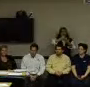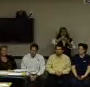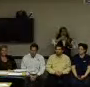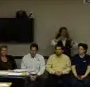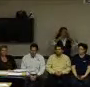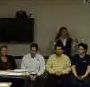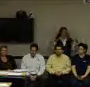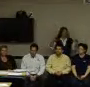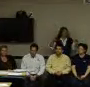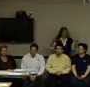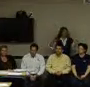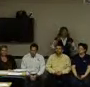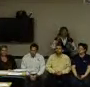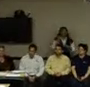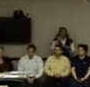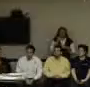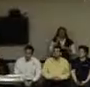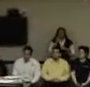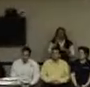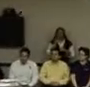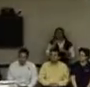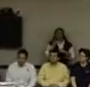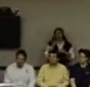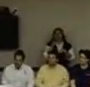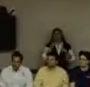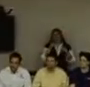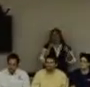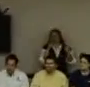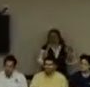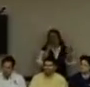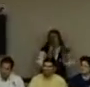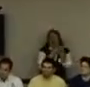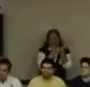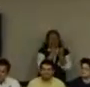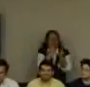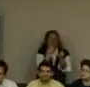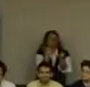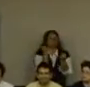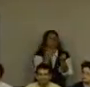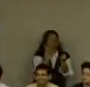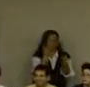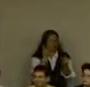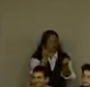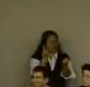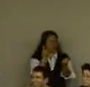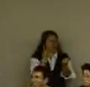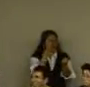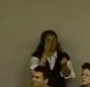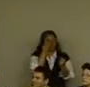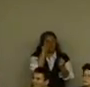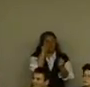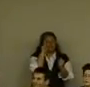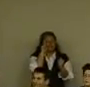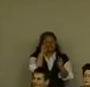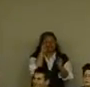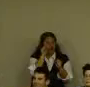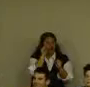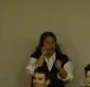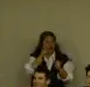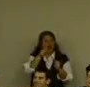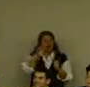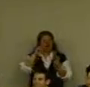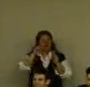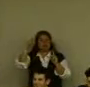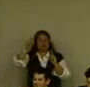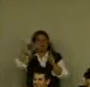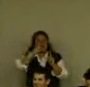claim that you're trying to get or trying to advocate something. You'd be surprised to find that there are other people